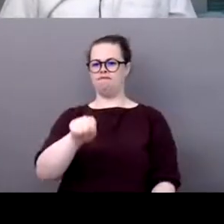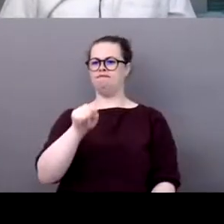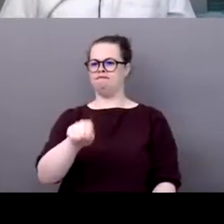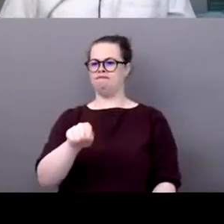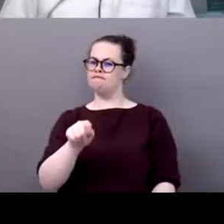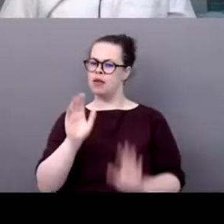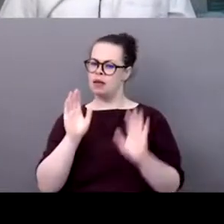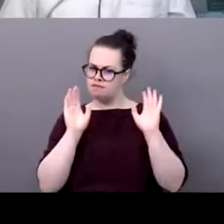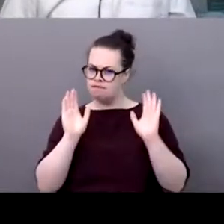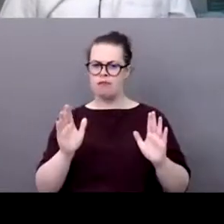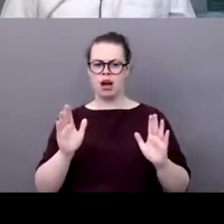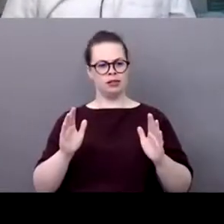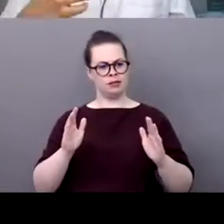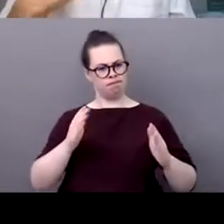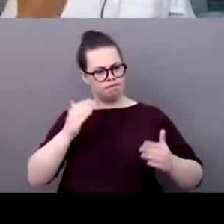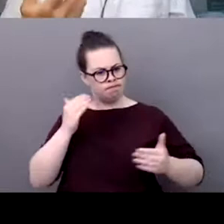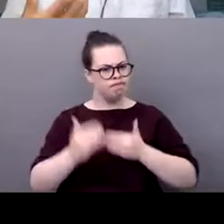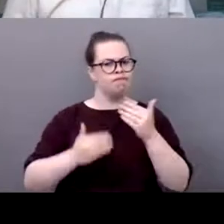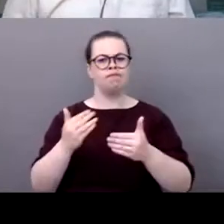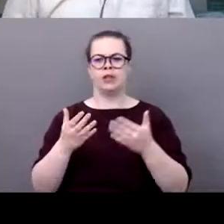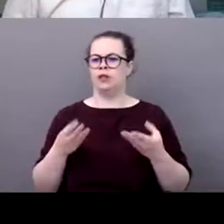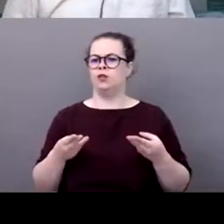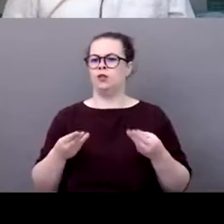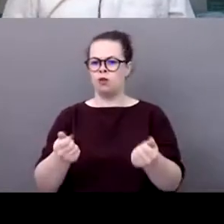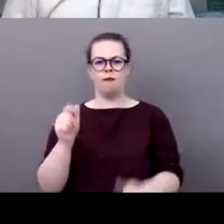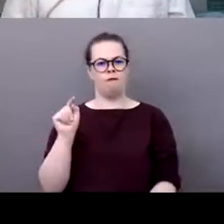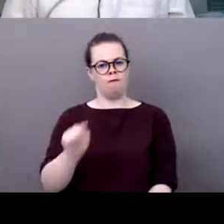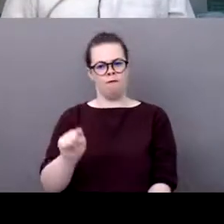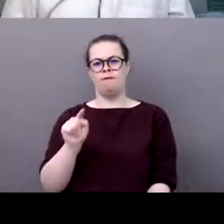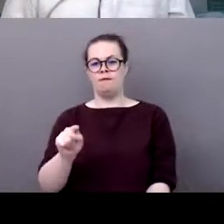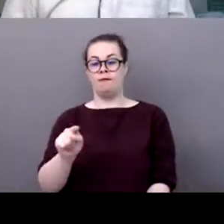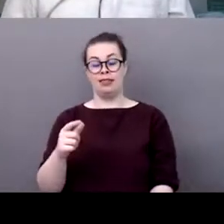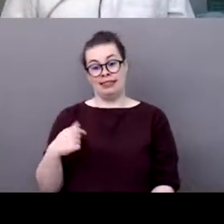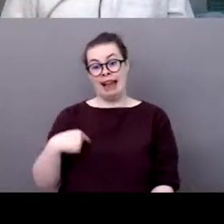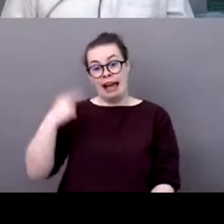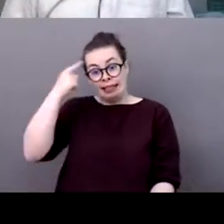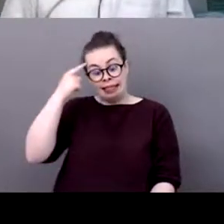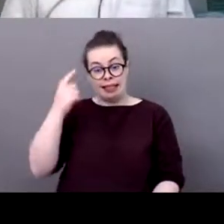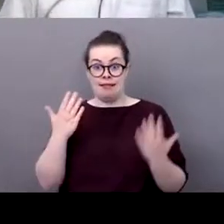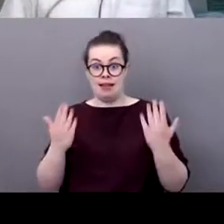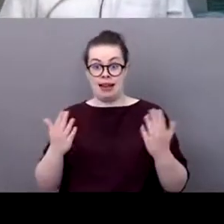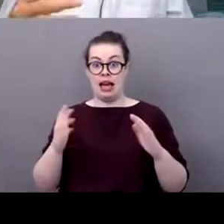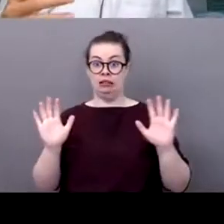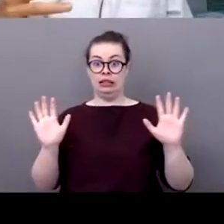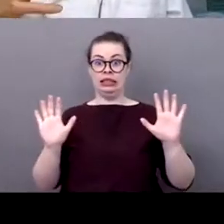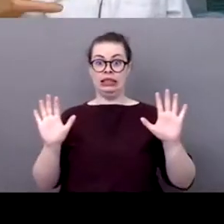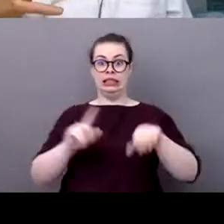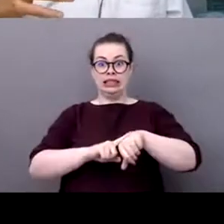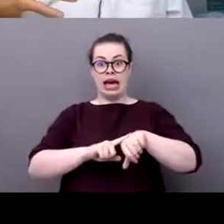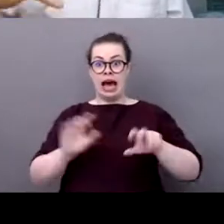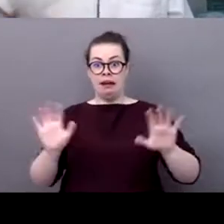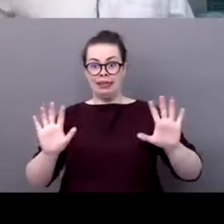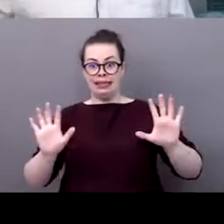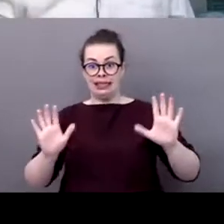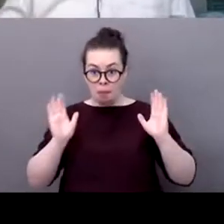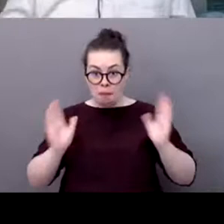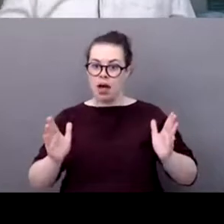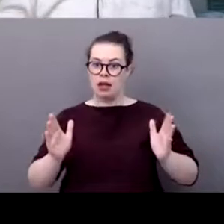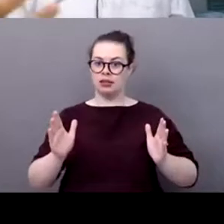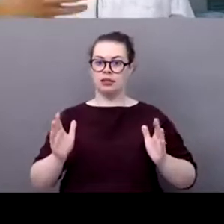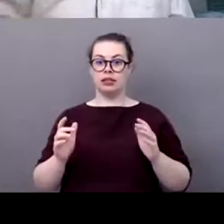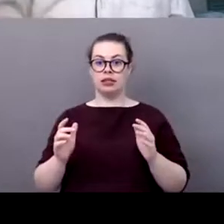my belief the the sense of urgency of uh what uh you were saying julia i mean the